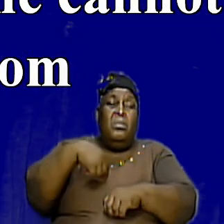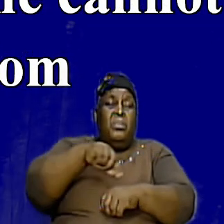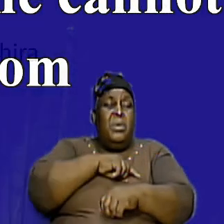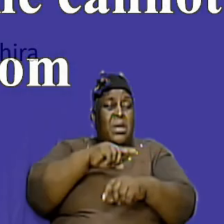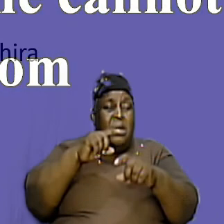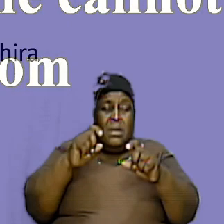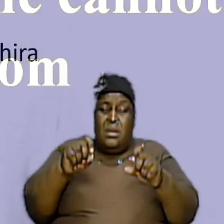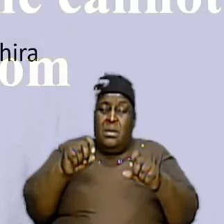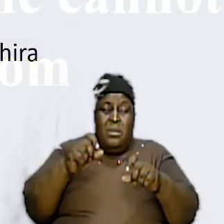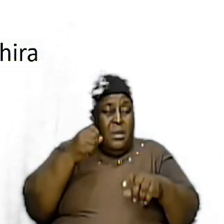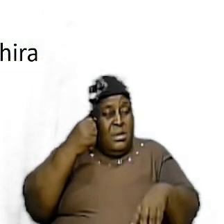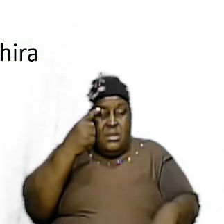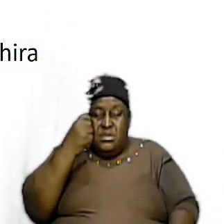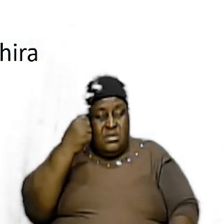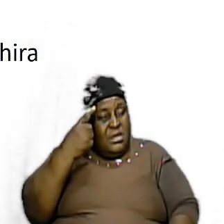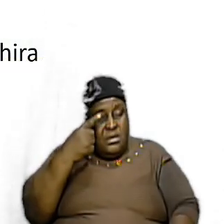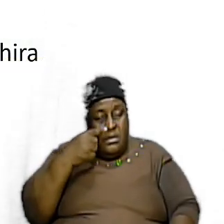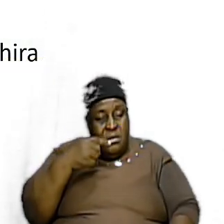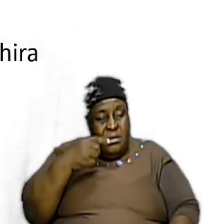understand so